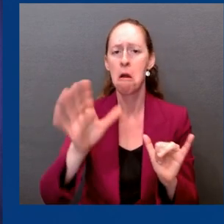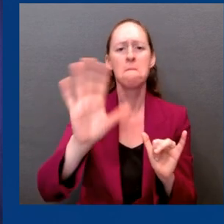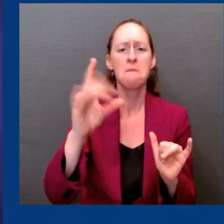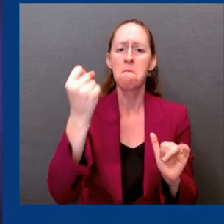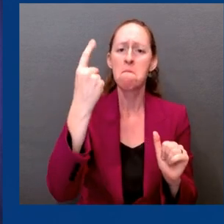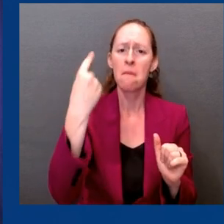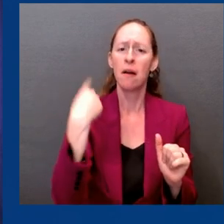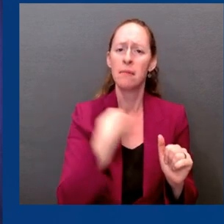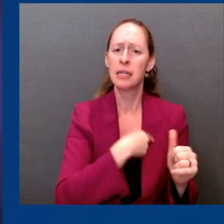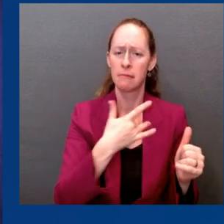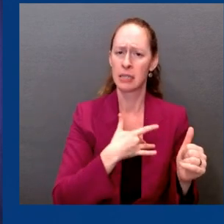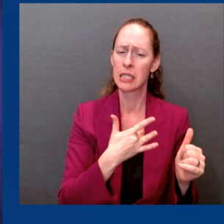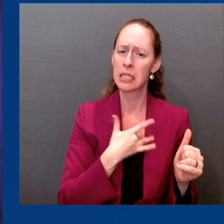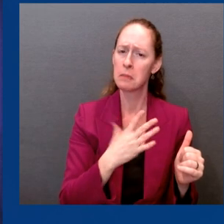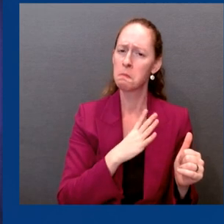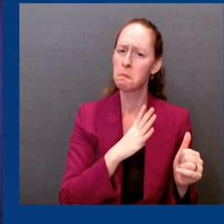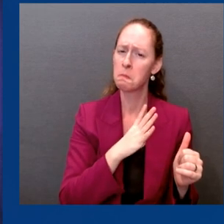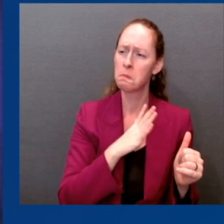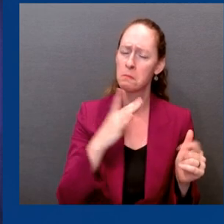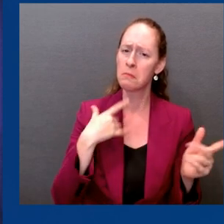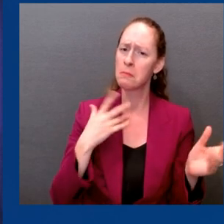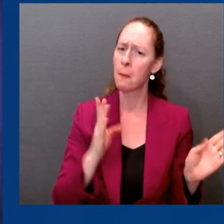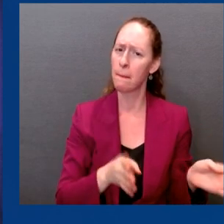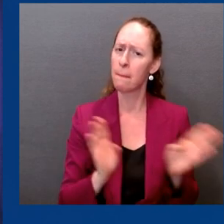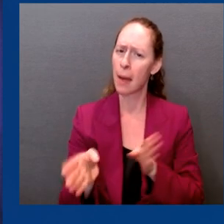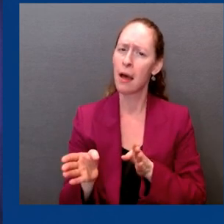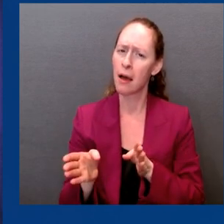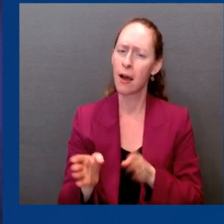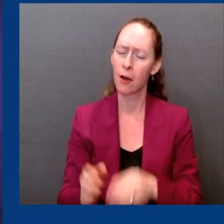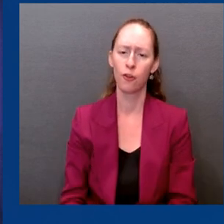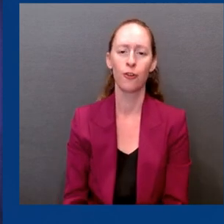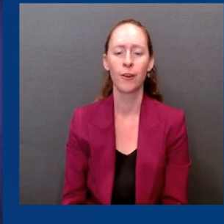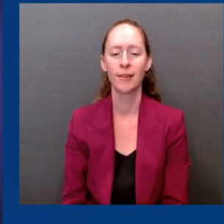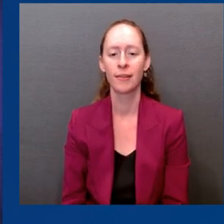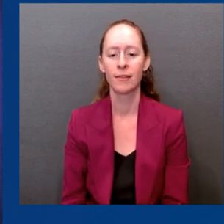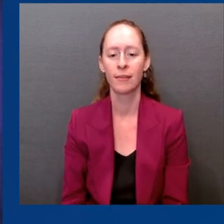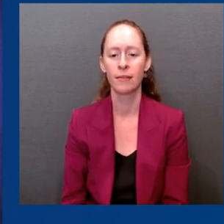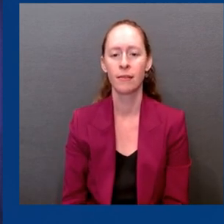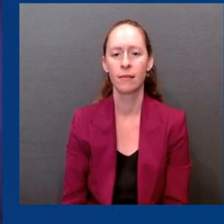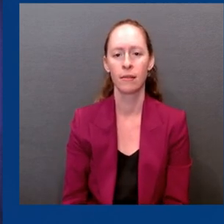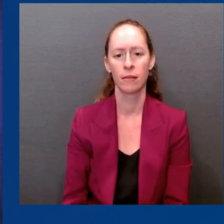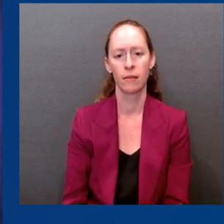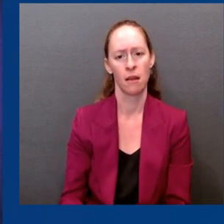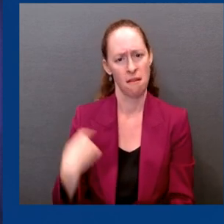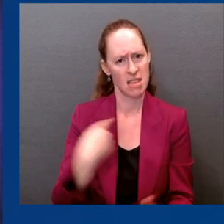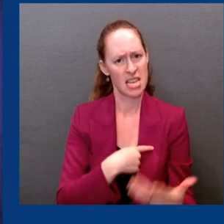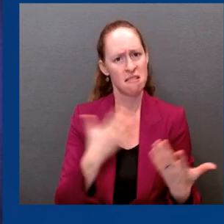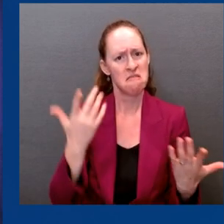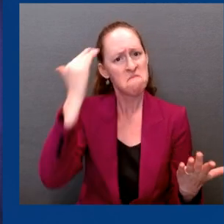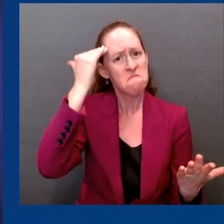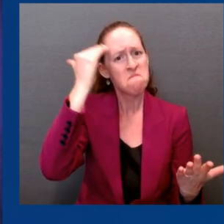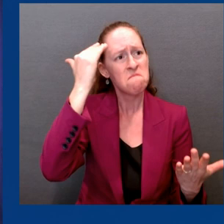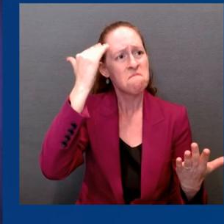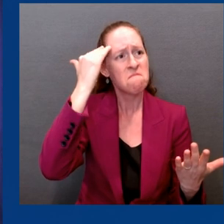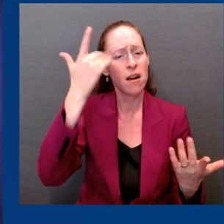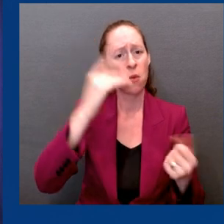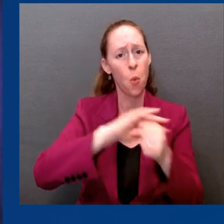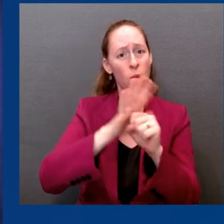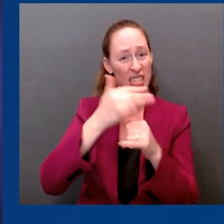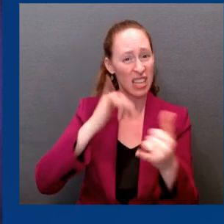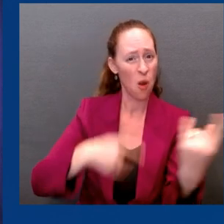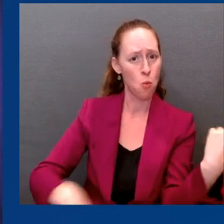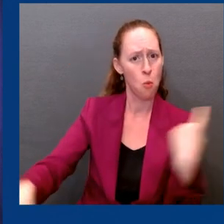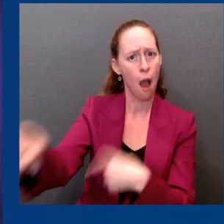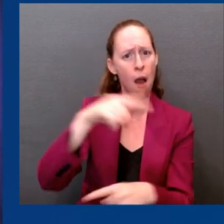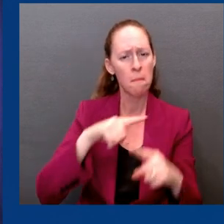routine part of our lives as we continue to drive down serious illness and deaths and protect Americans heading into the fall